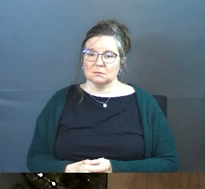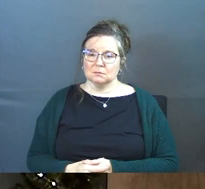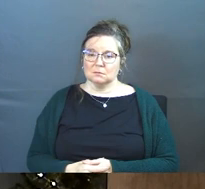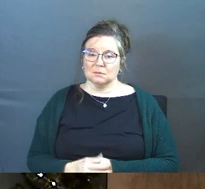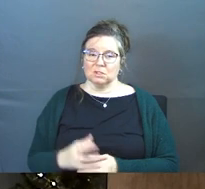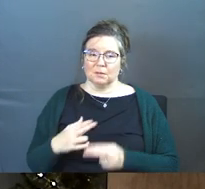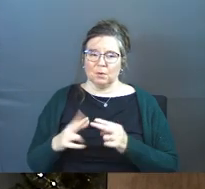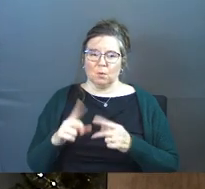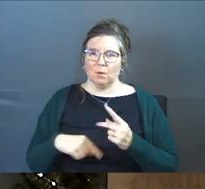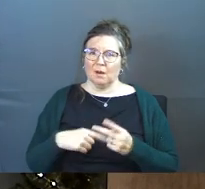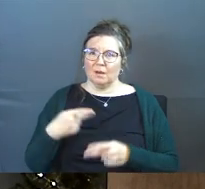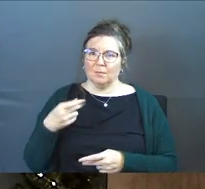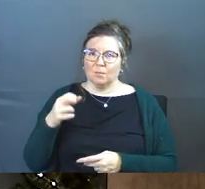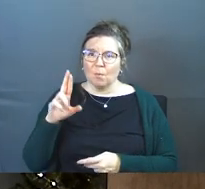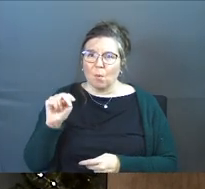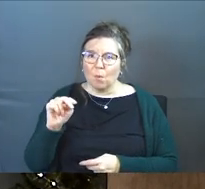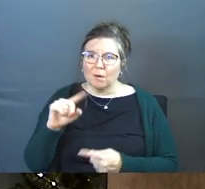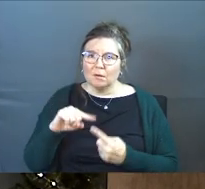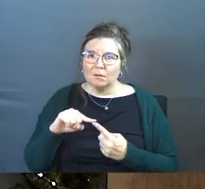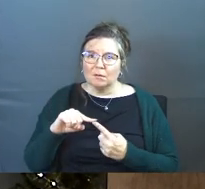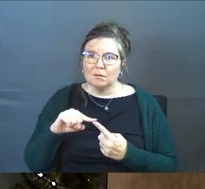Just briefly what about pornography?